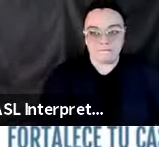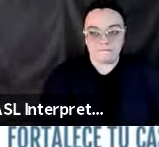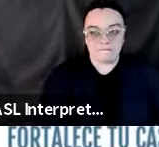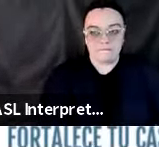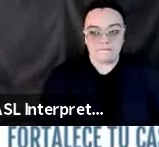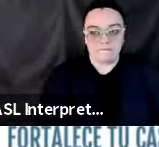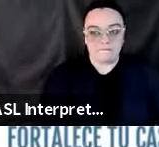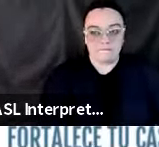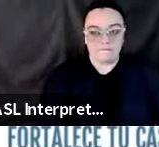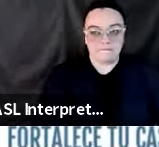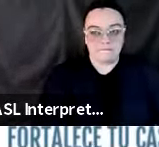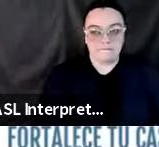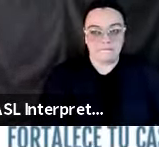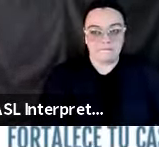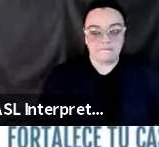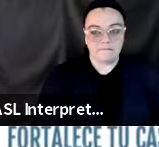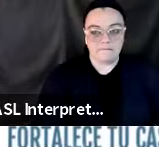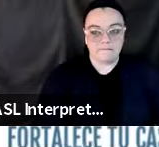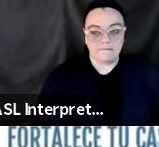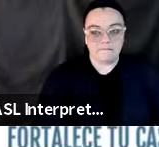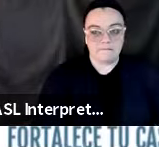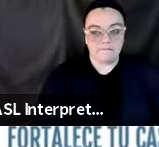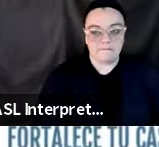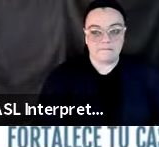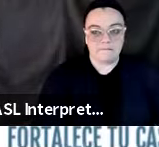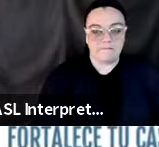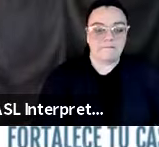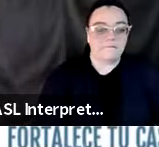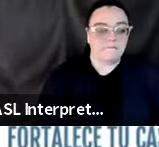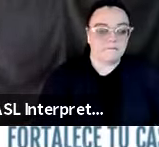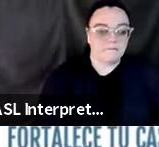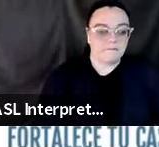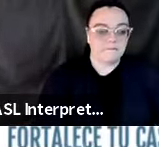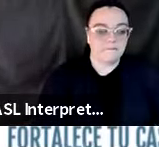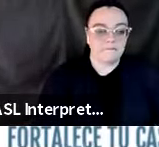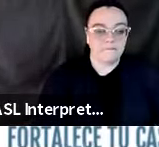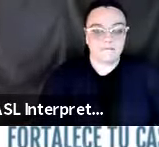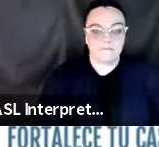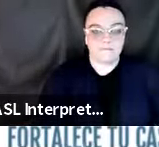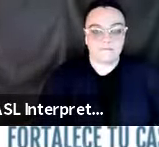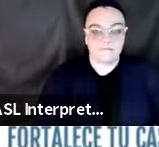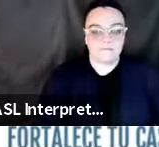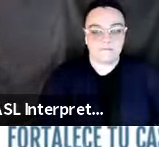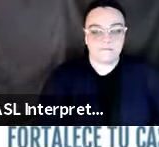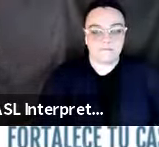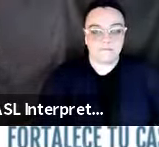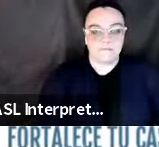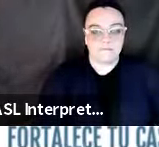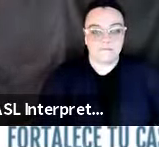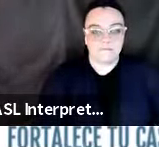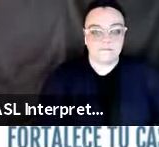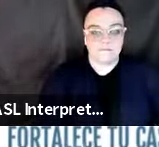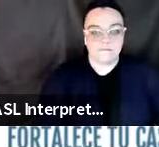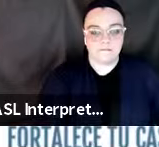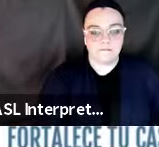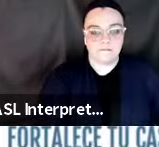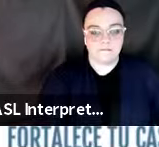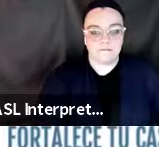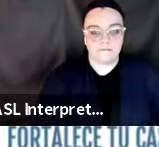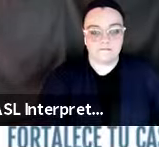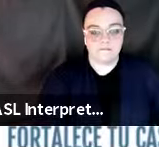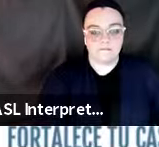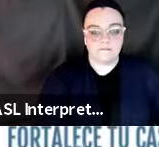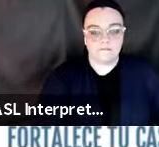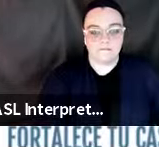happen at any time in our state. And we, in the California Earthquake Authority, aparte de